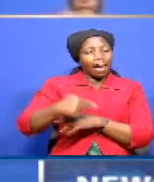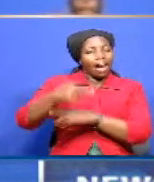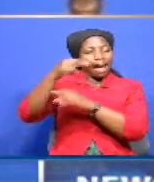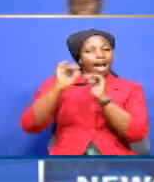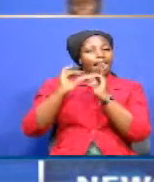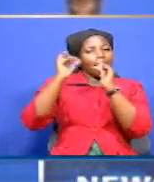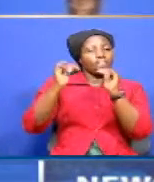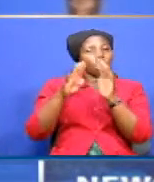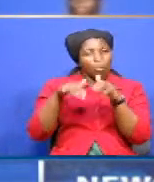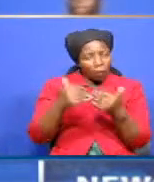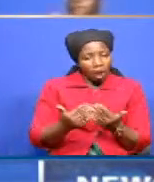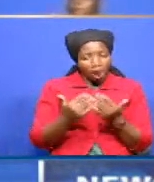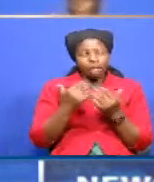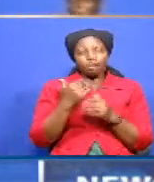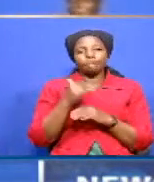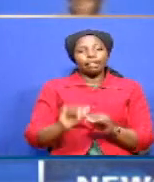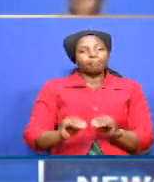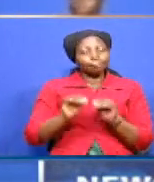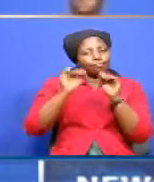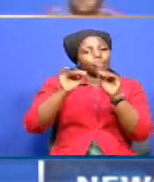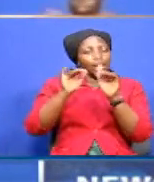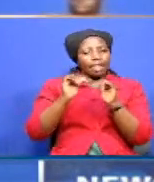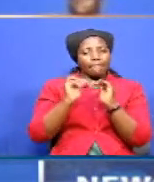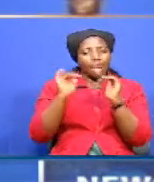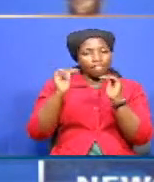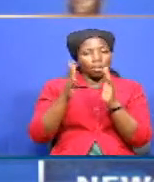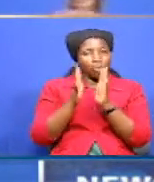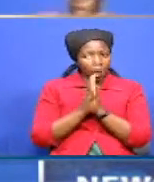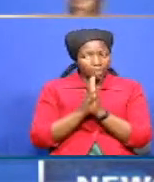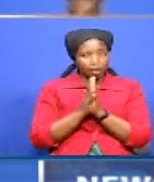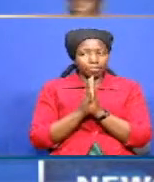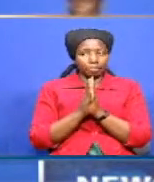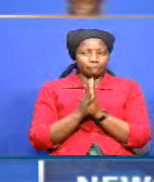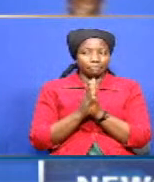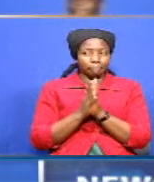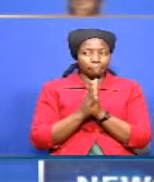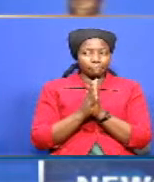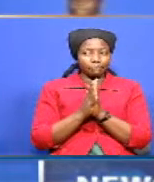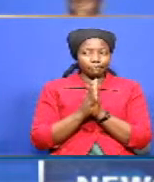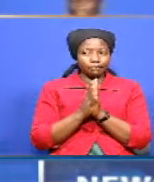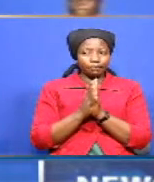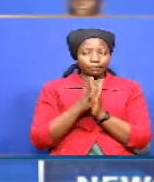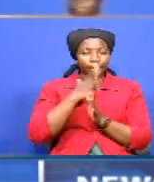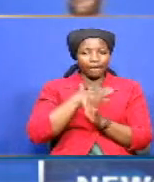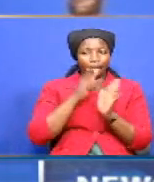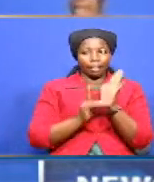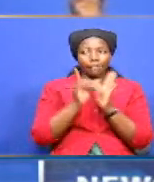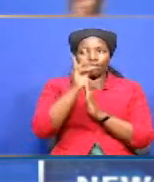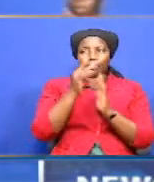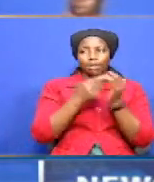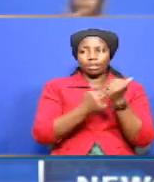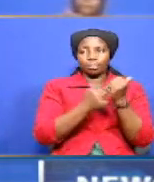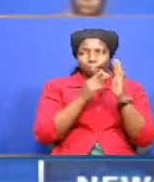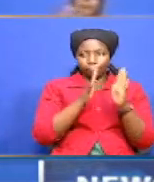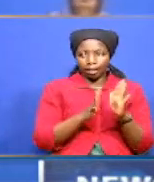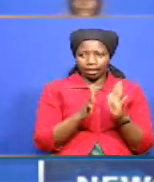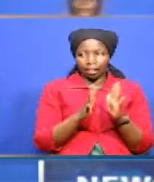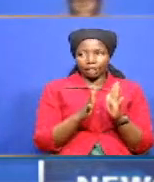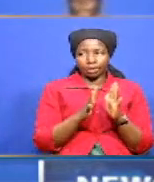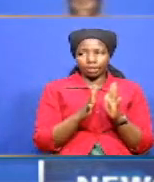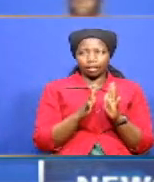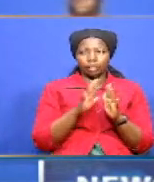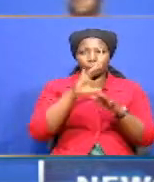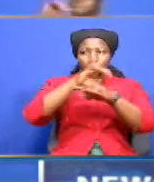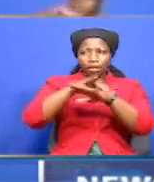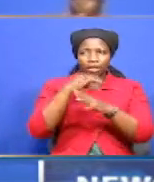or a very you know advanced stage with the you know our development partners um to get